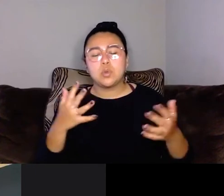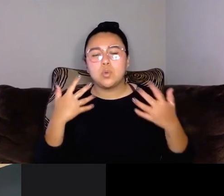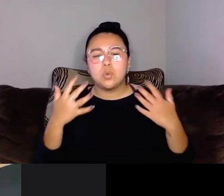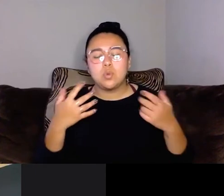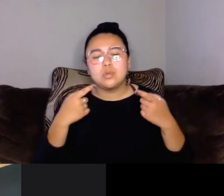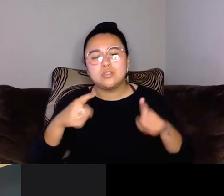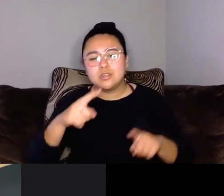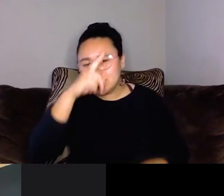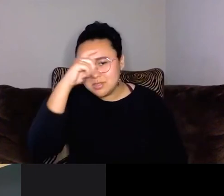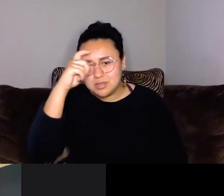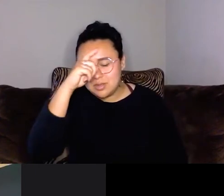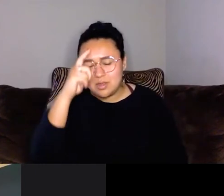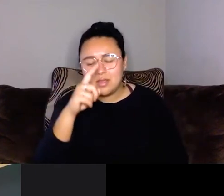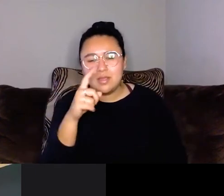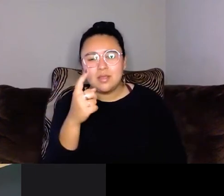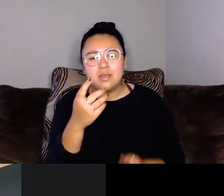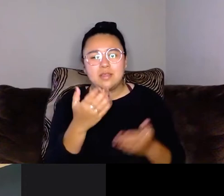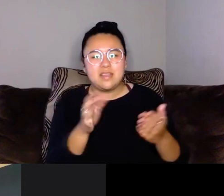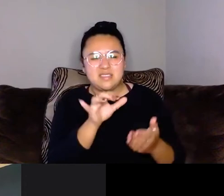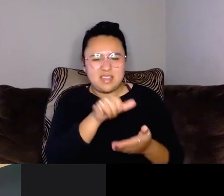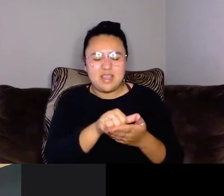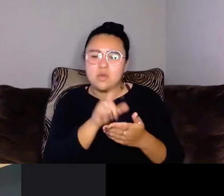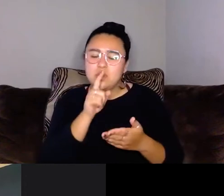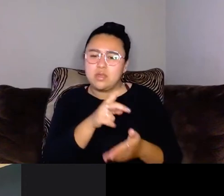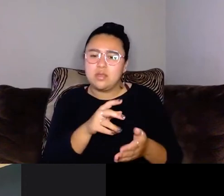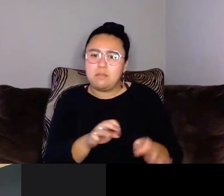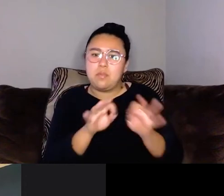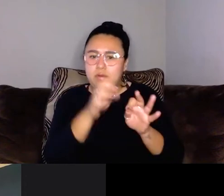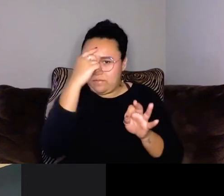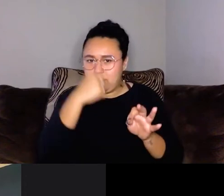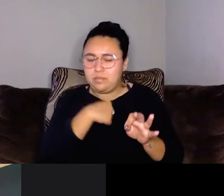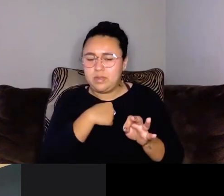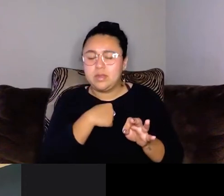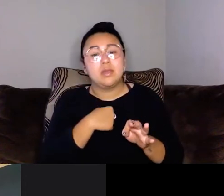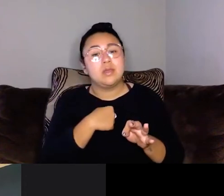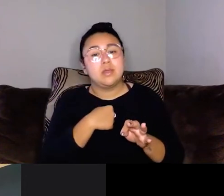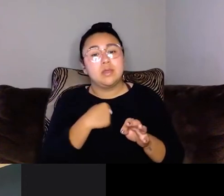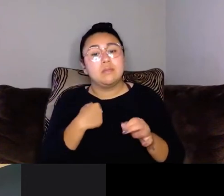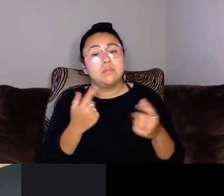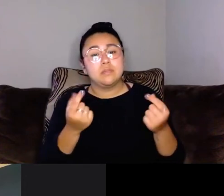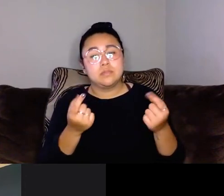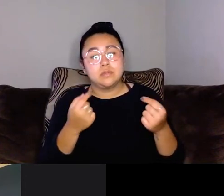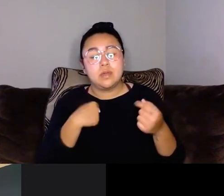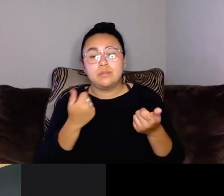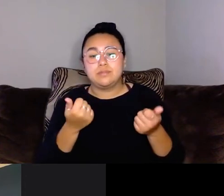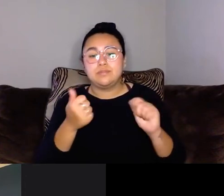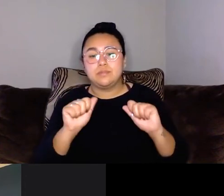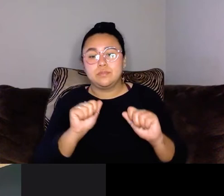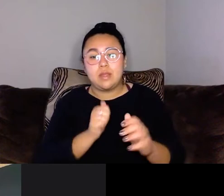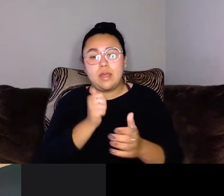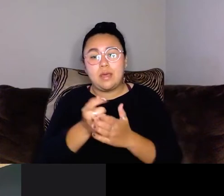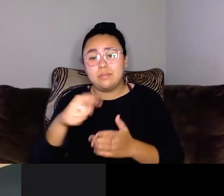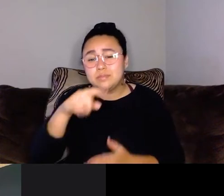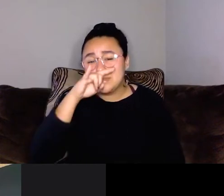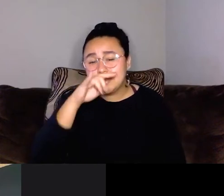and things like that. They mean a lot to me. Uh, and I, a lot of what I do, I'm trying to help kids